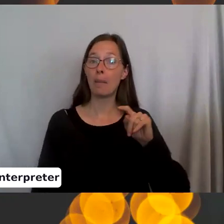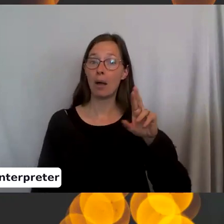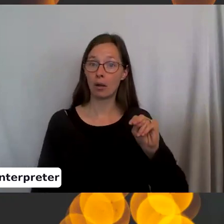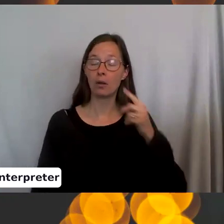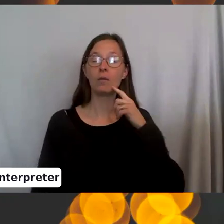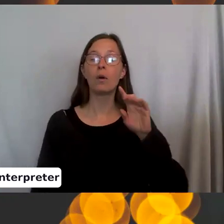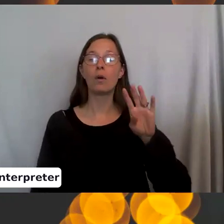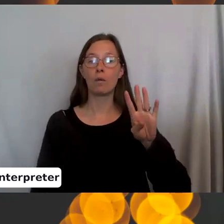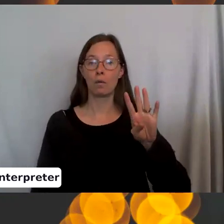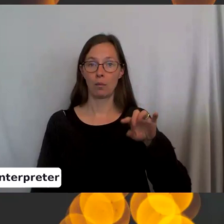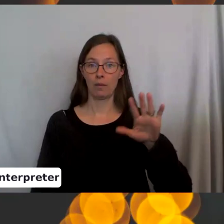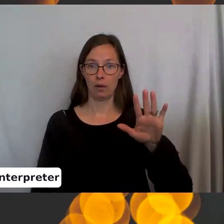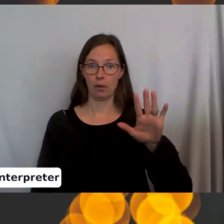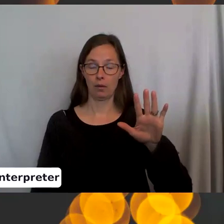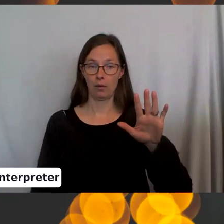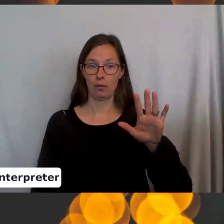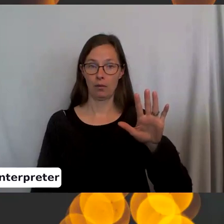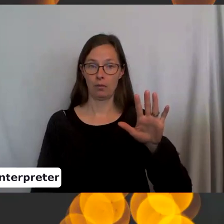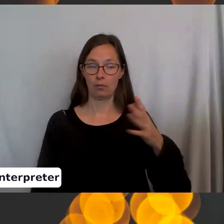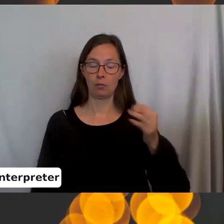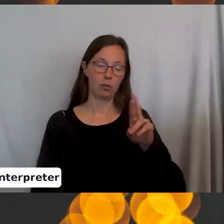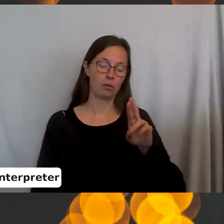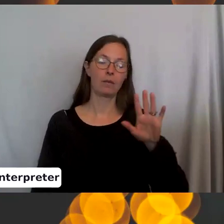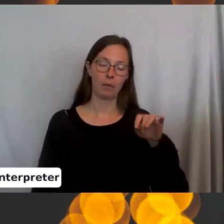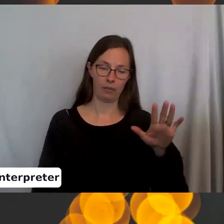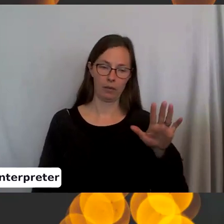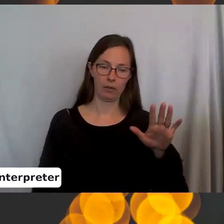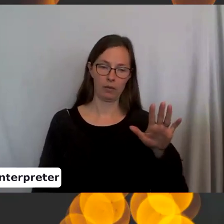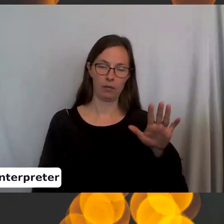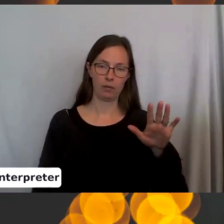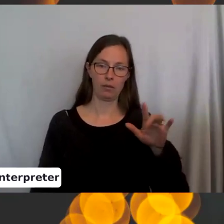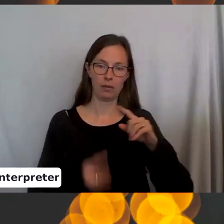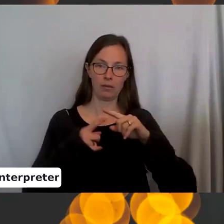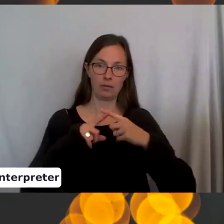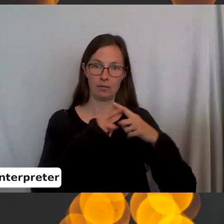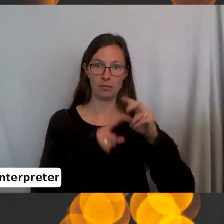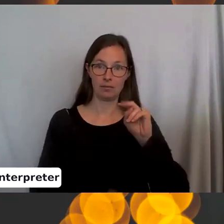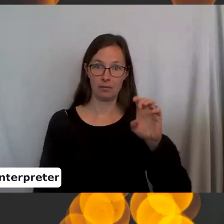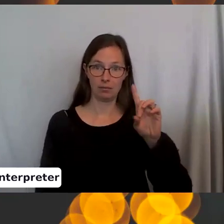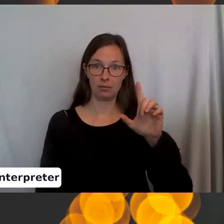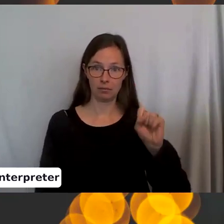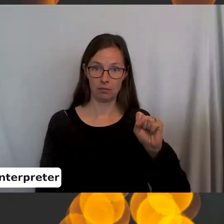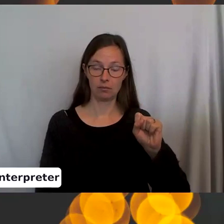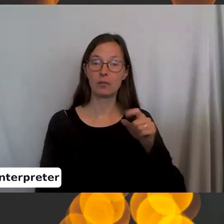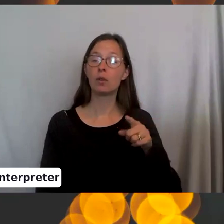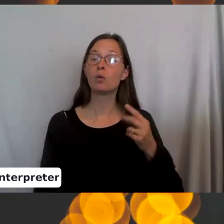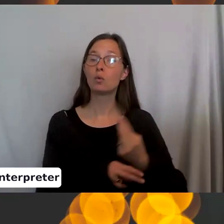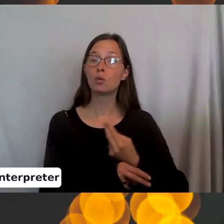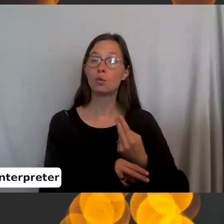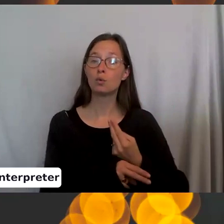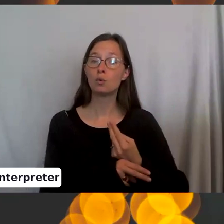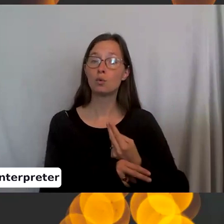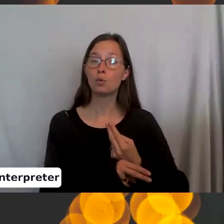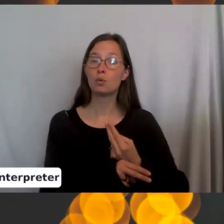.5 or, um, 5.5 needles. So if you're using the,